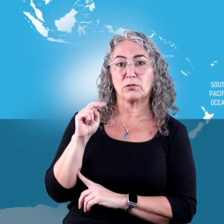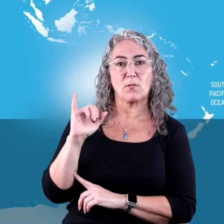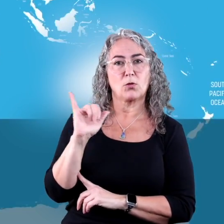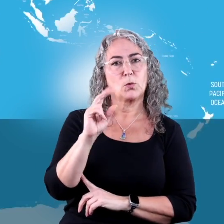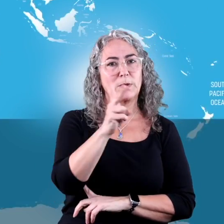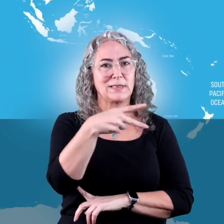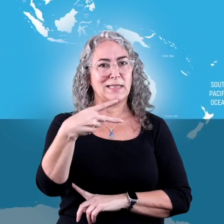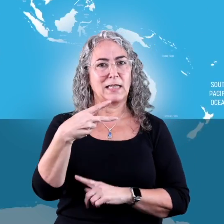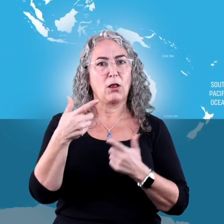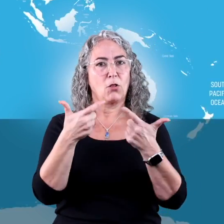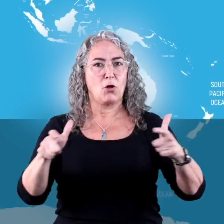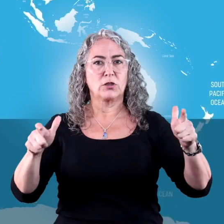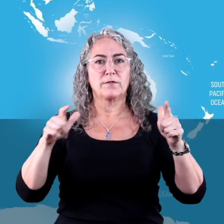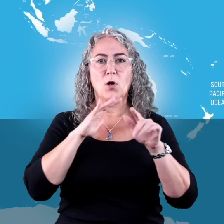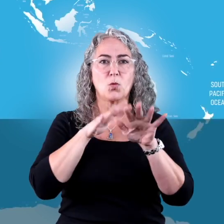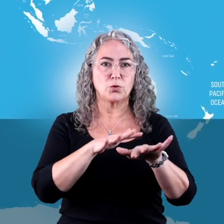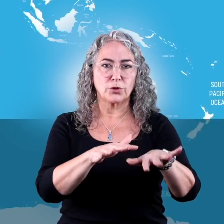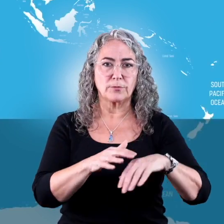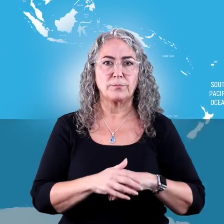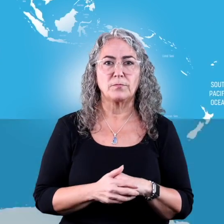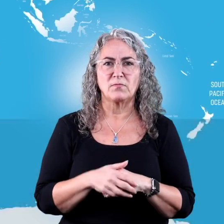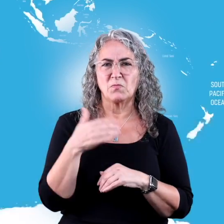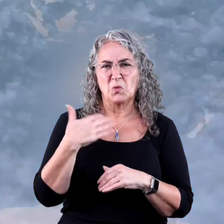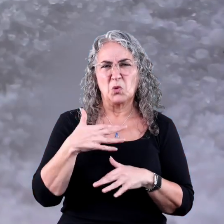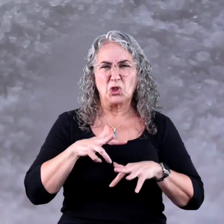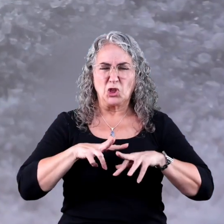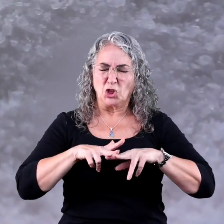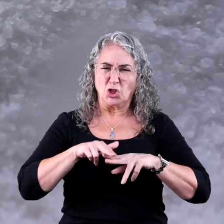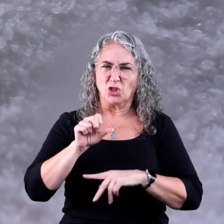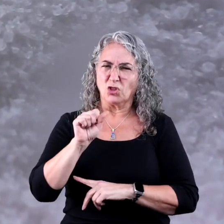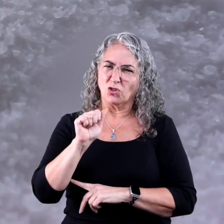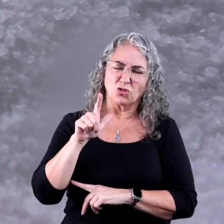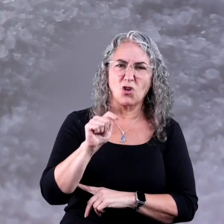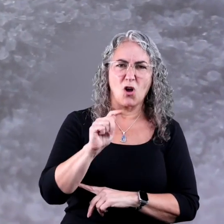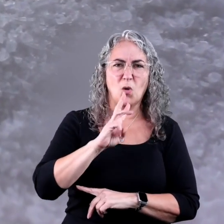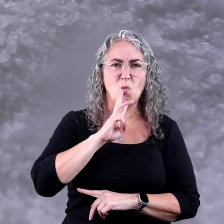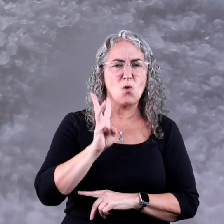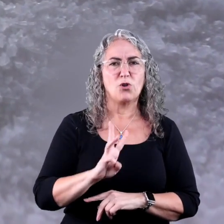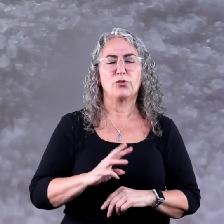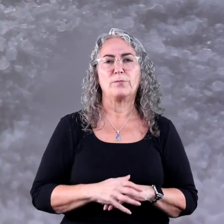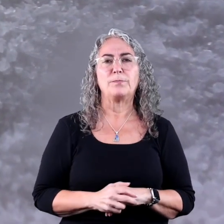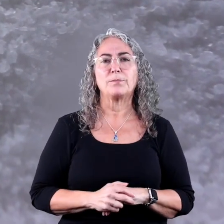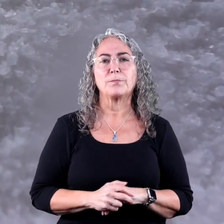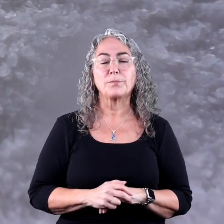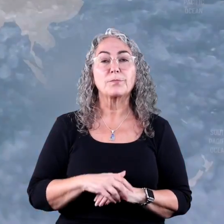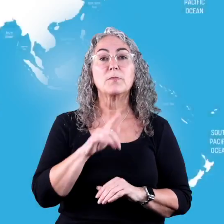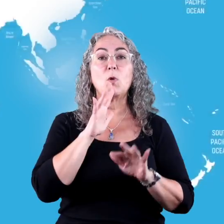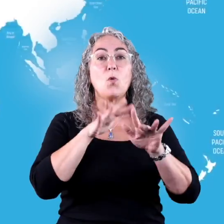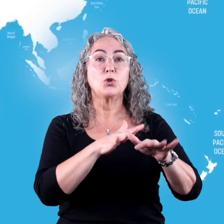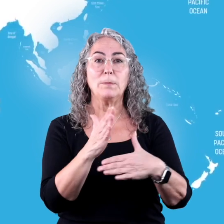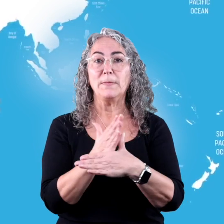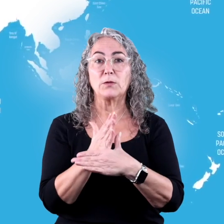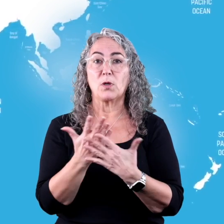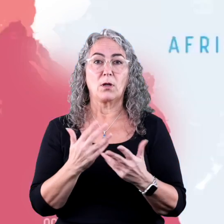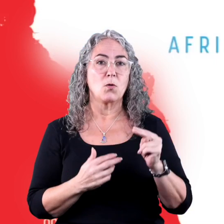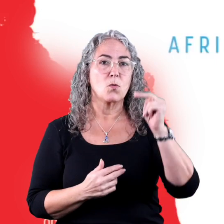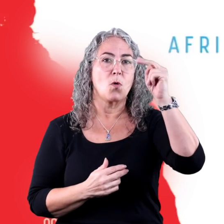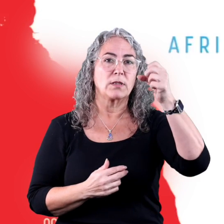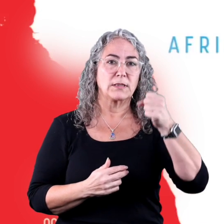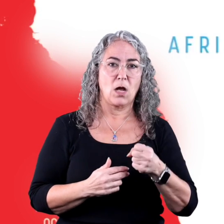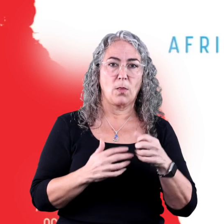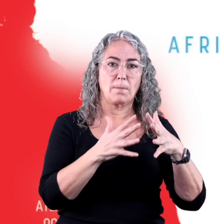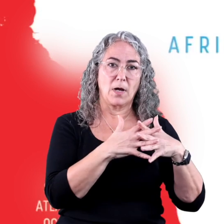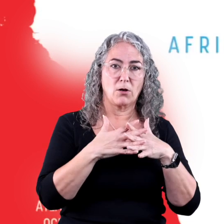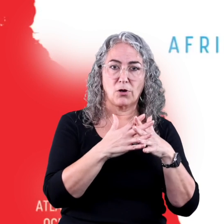Ocean is the second largest ocean. It is the saltiest of all the oceans. This ocean is